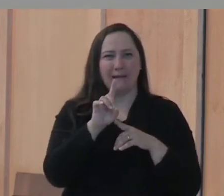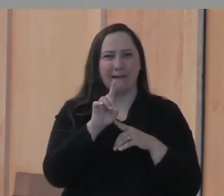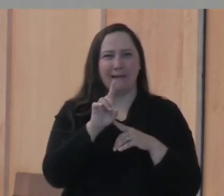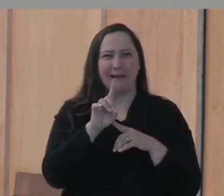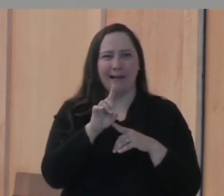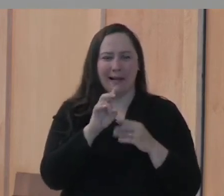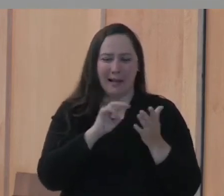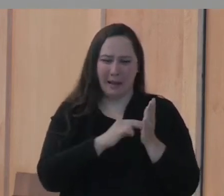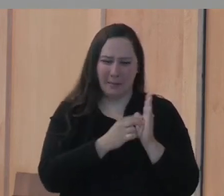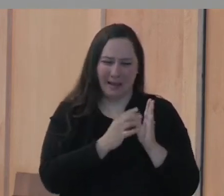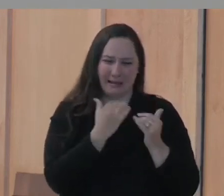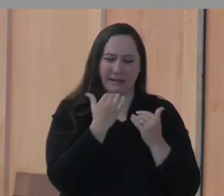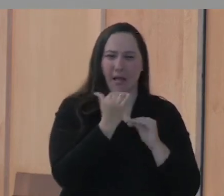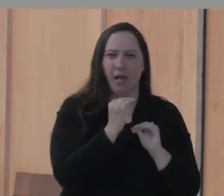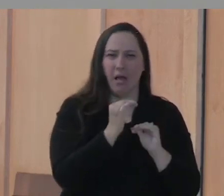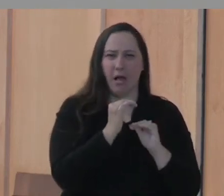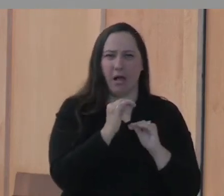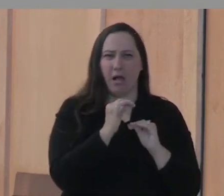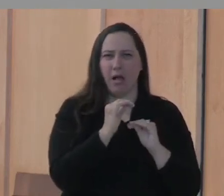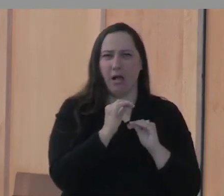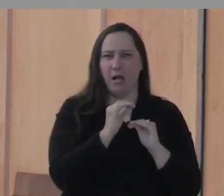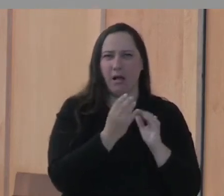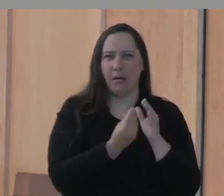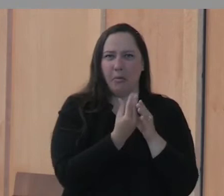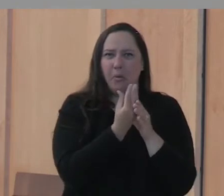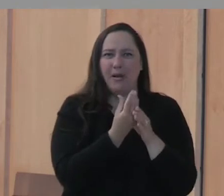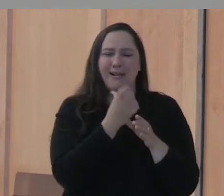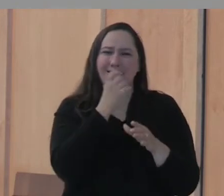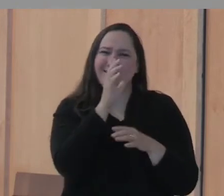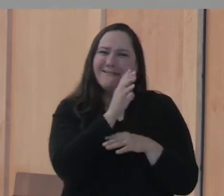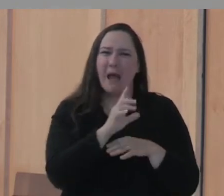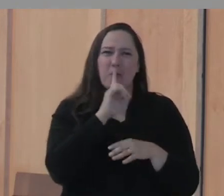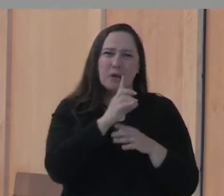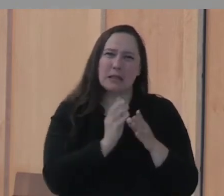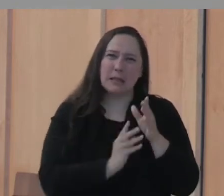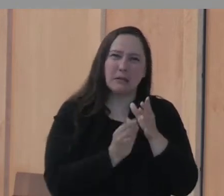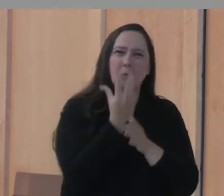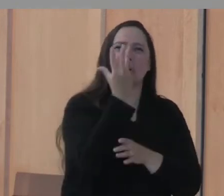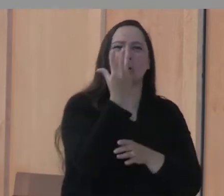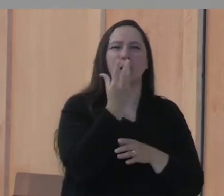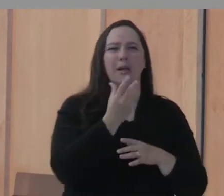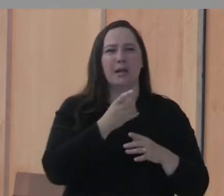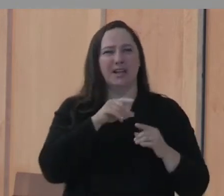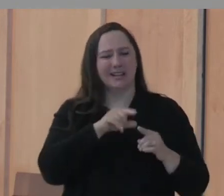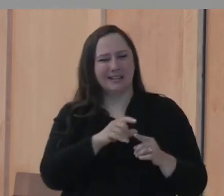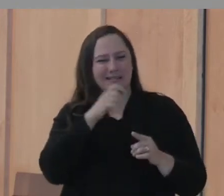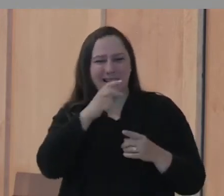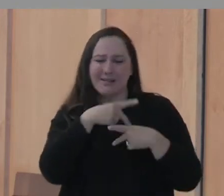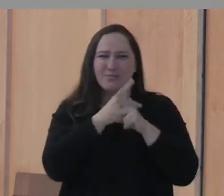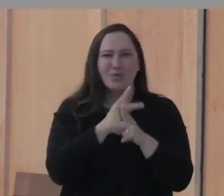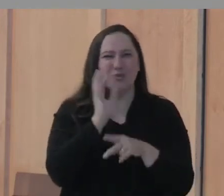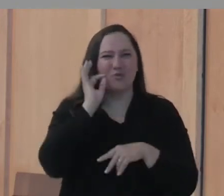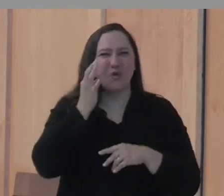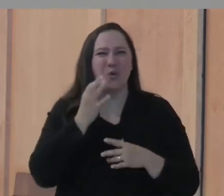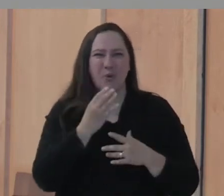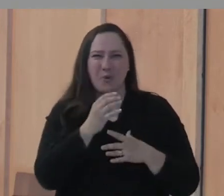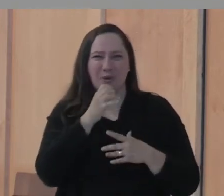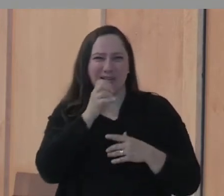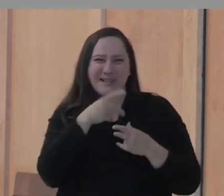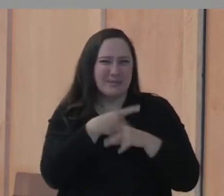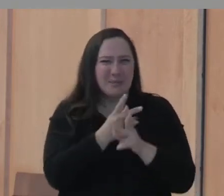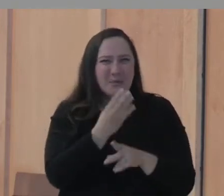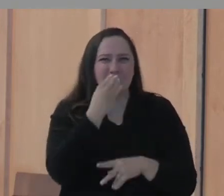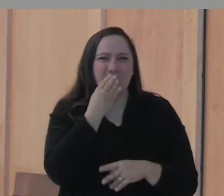this stunted midget kind of plant that never gets big and never produces the fruit that the farmer had hoped for.